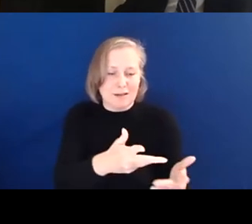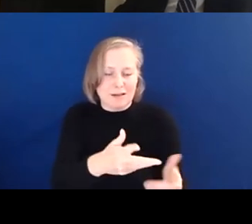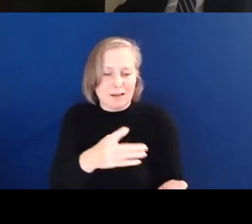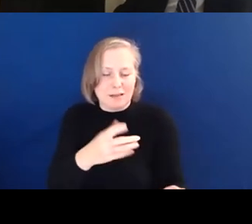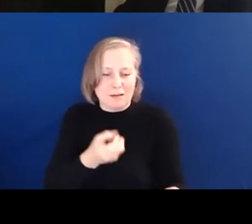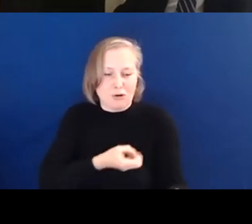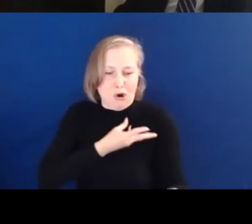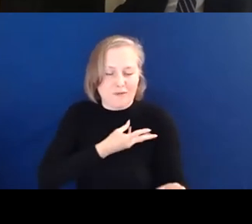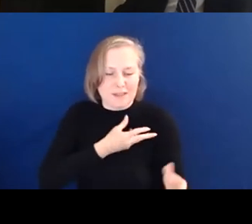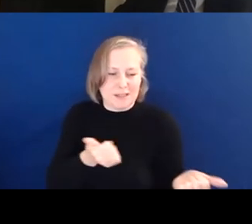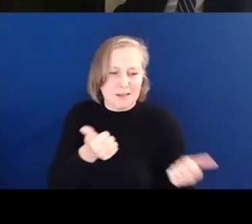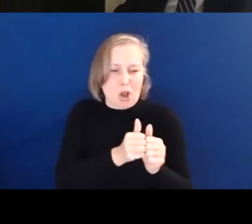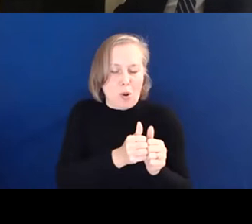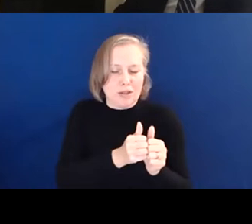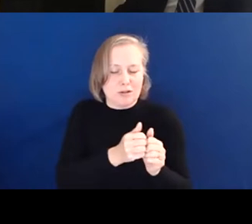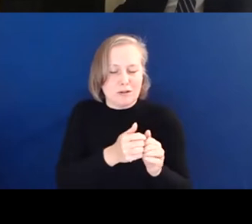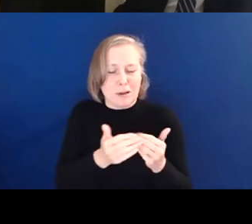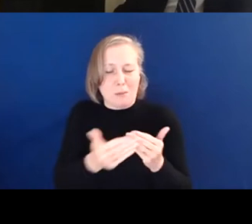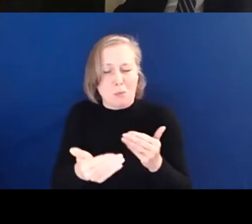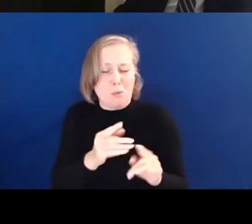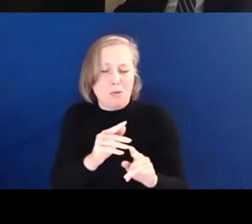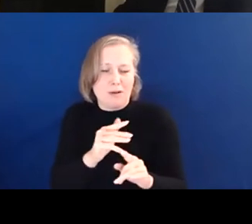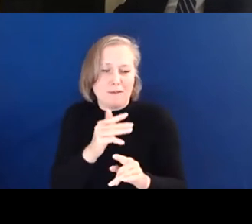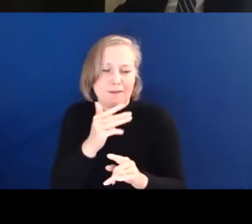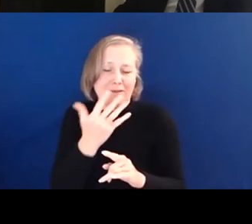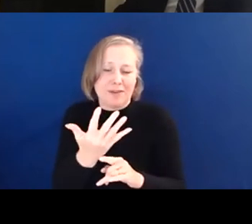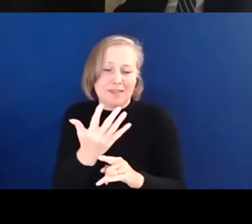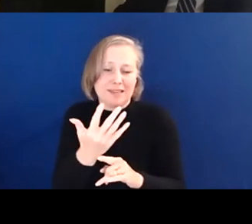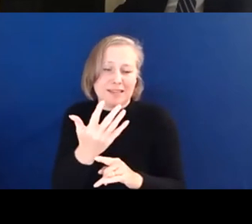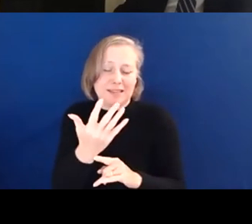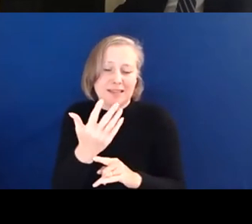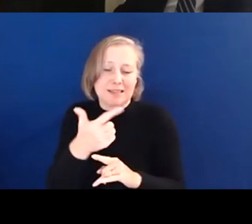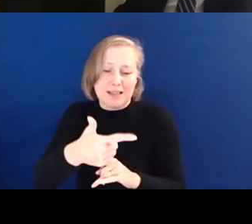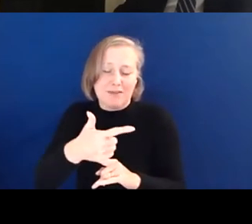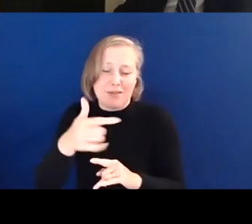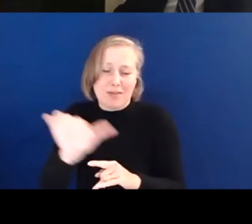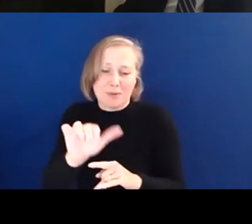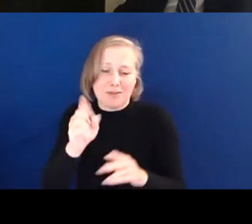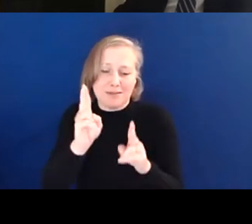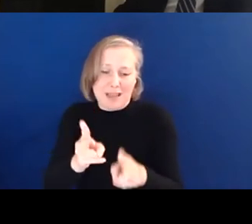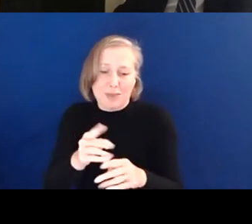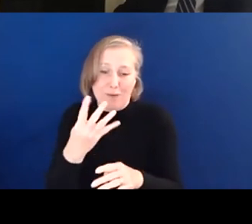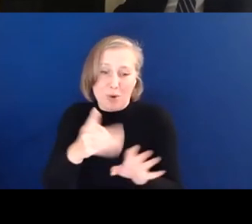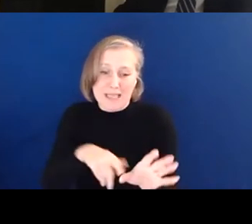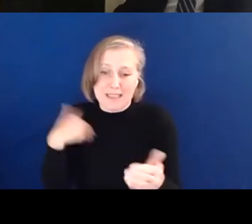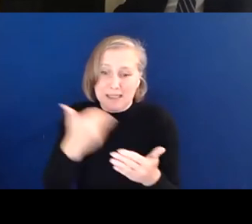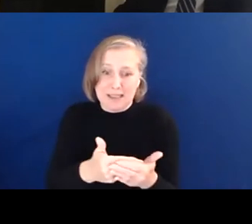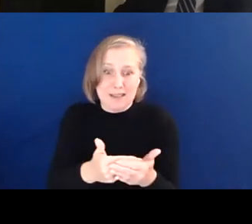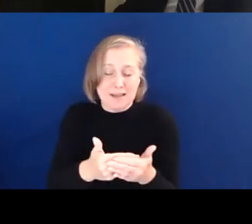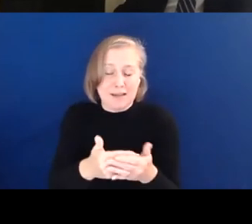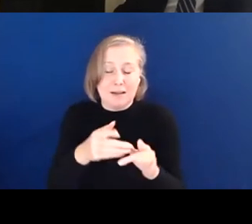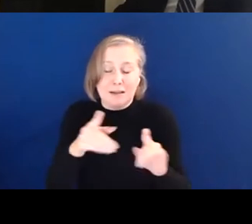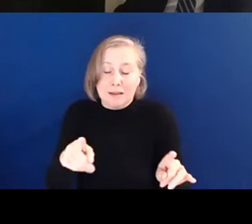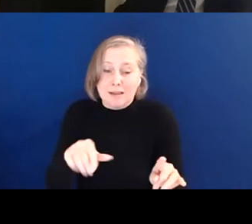led coalition to more than 57,000 deaths in England. just four years, and then to have almost nothing to say